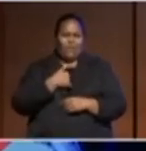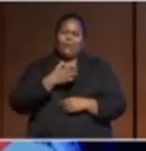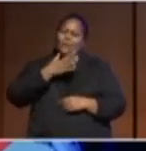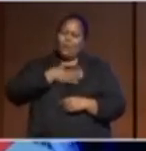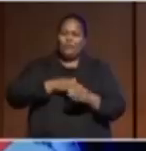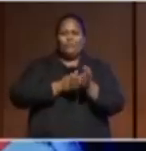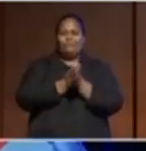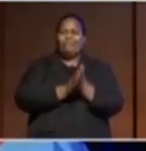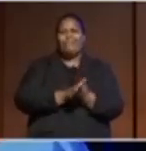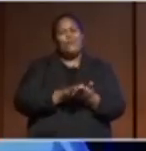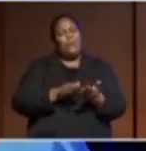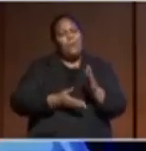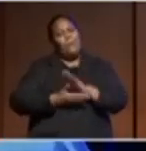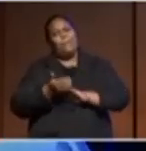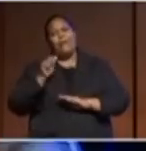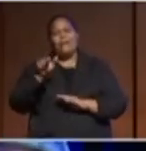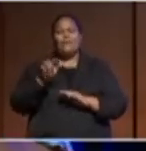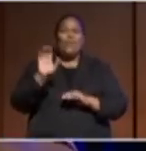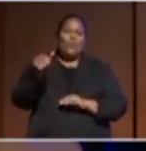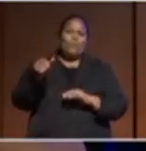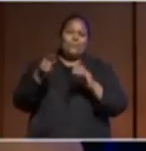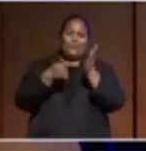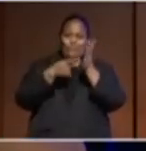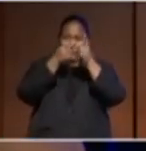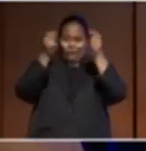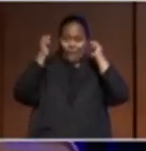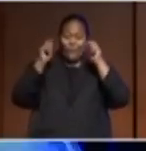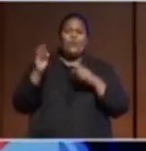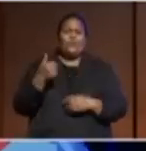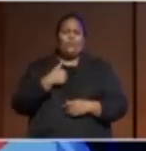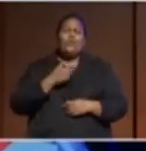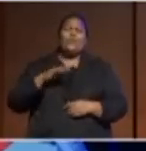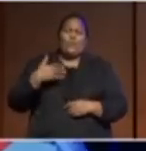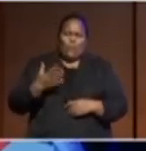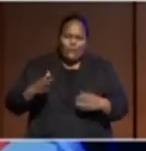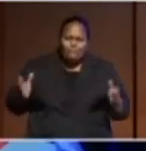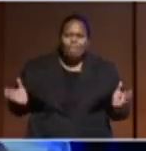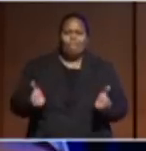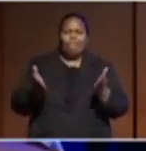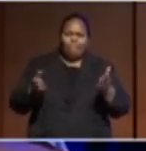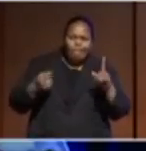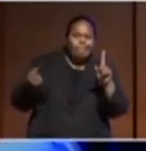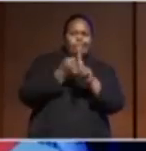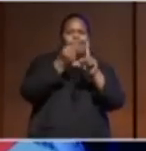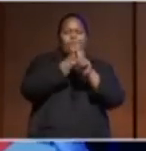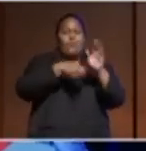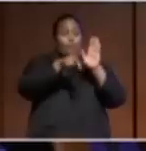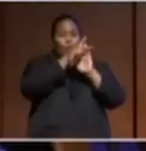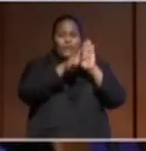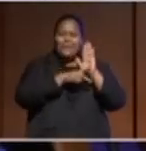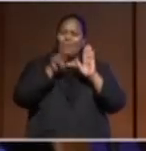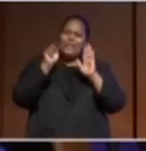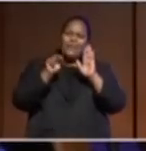Tuvalu. And so that's why I'm always pushing for culture in many of our policies and also in the process of